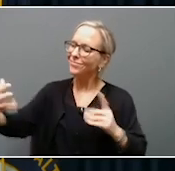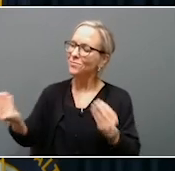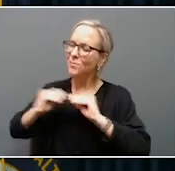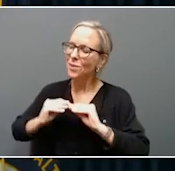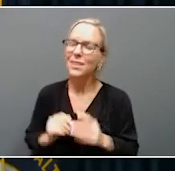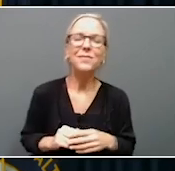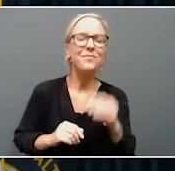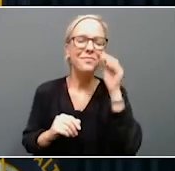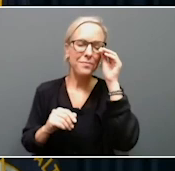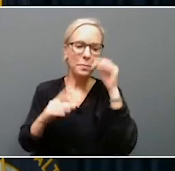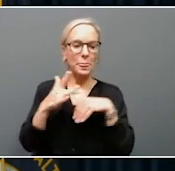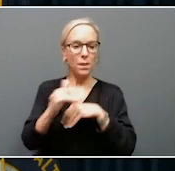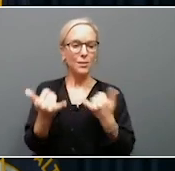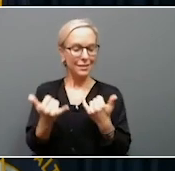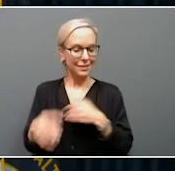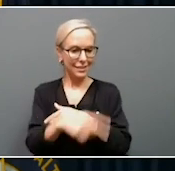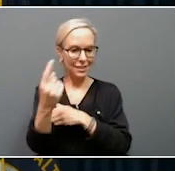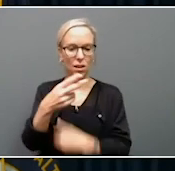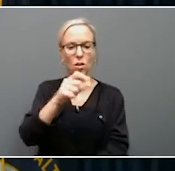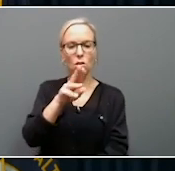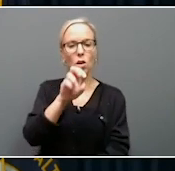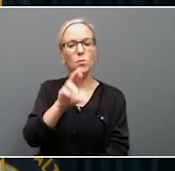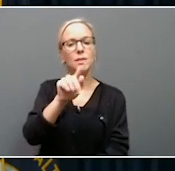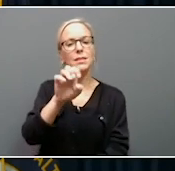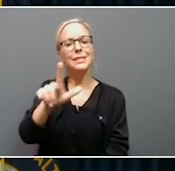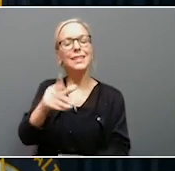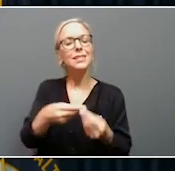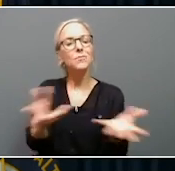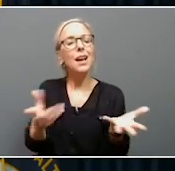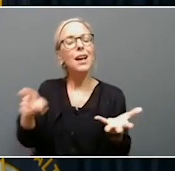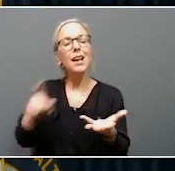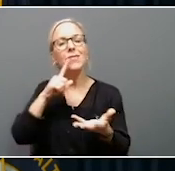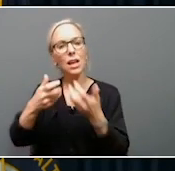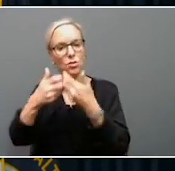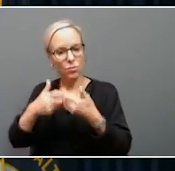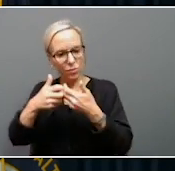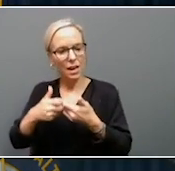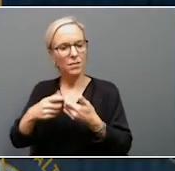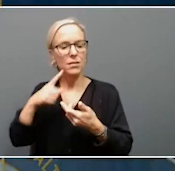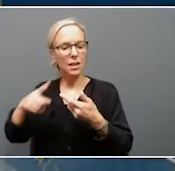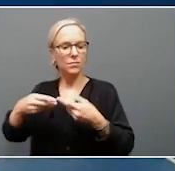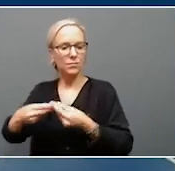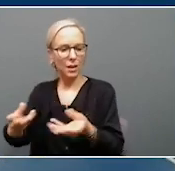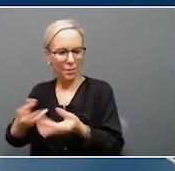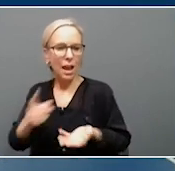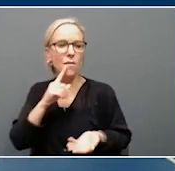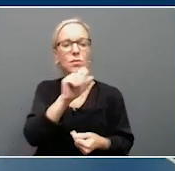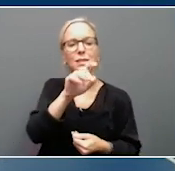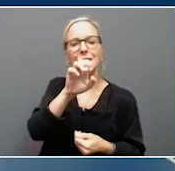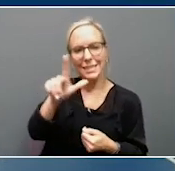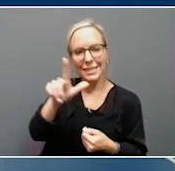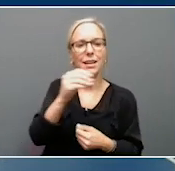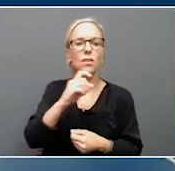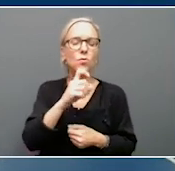today, Harbor Steel and Supply, a distributor and manufacturer of fabricated products for the steel and aluminum industries cut